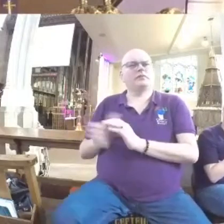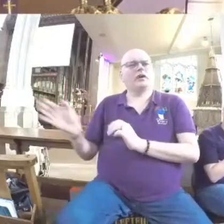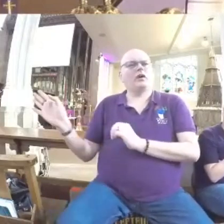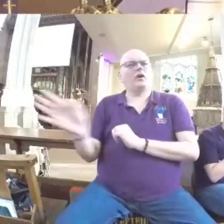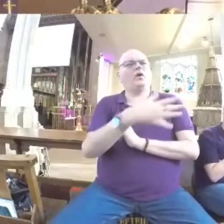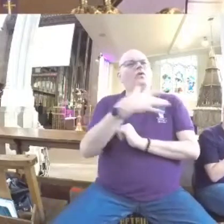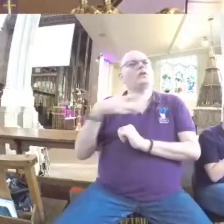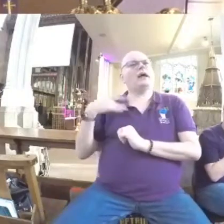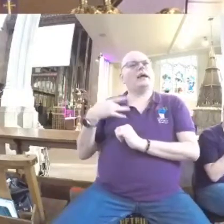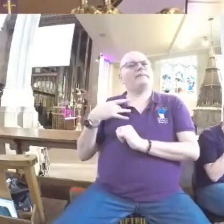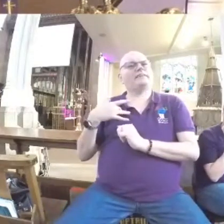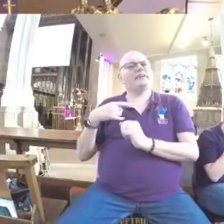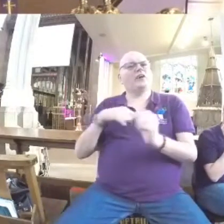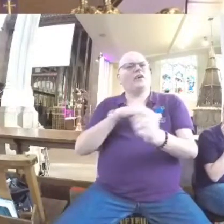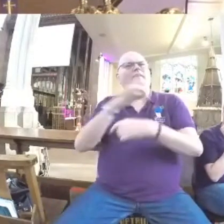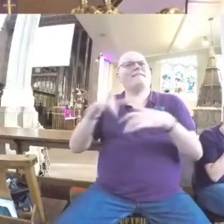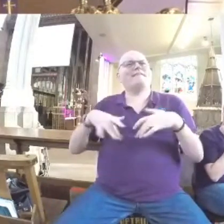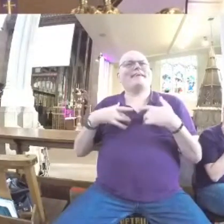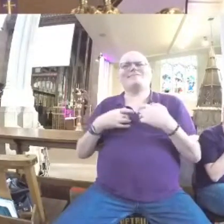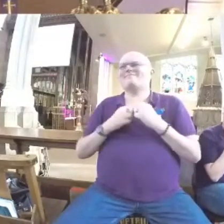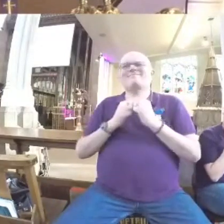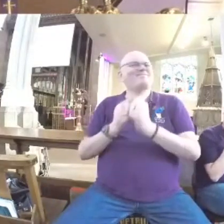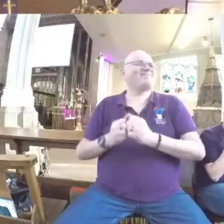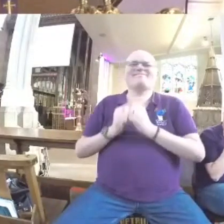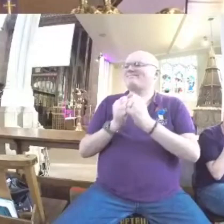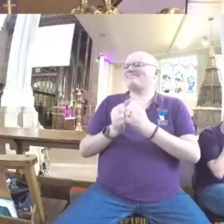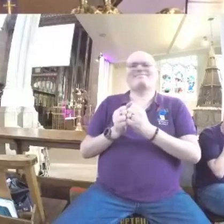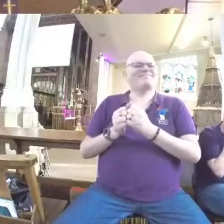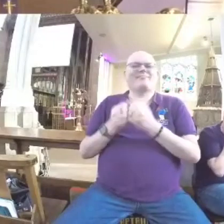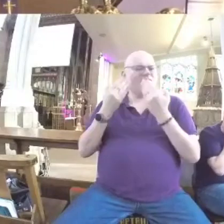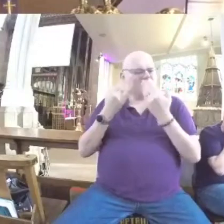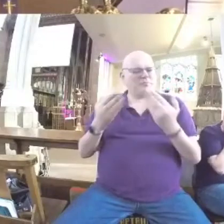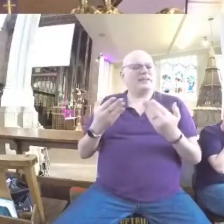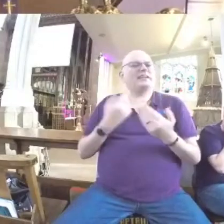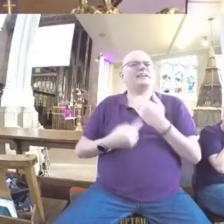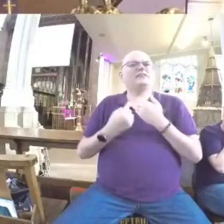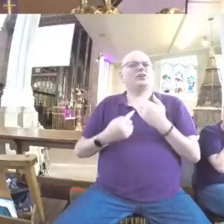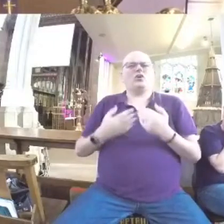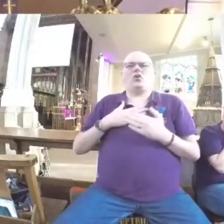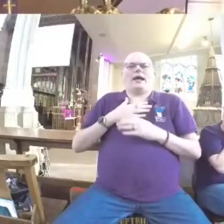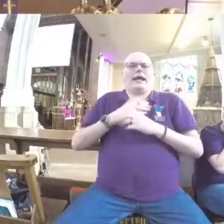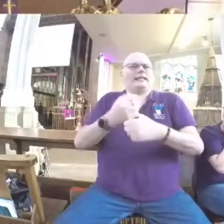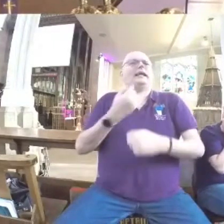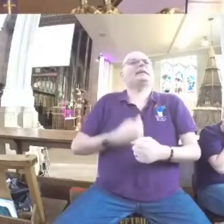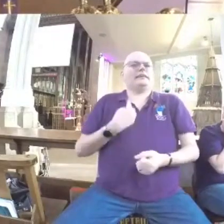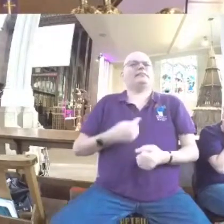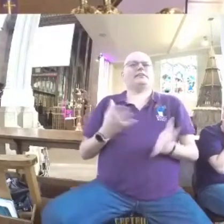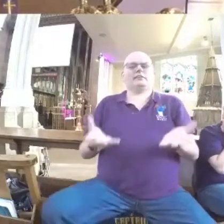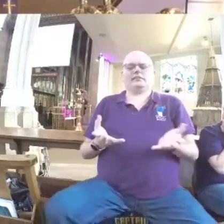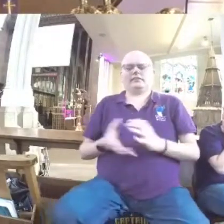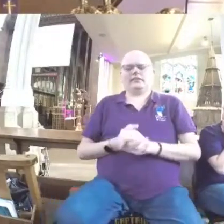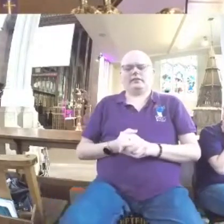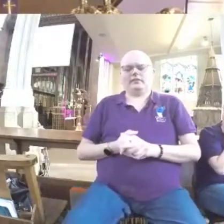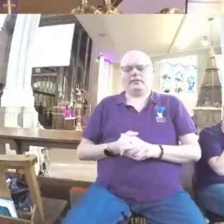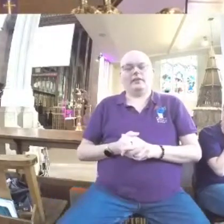where we don't feel worthy. There's times where we don't respect ourselves. We maybe don't even like ourselves sometimes. Let me tell